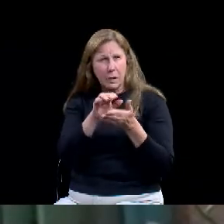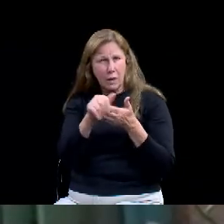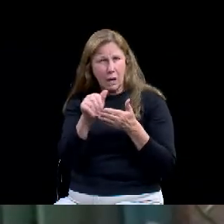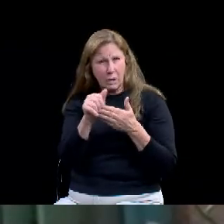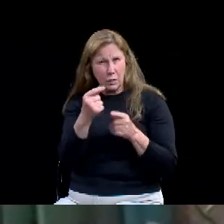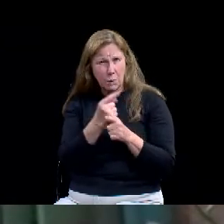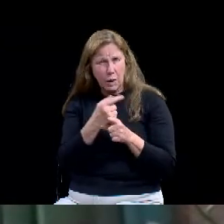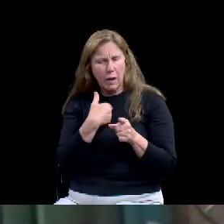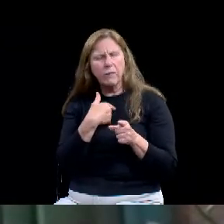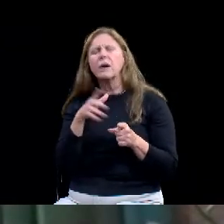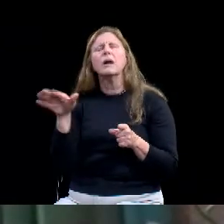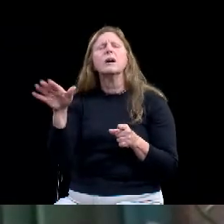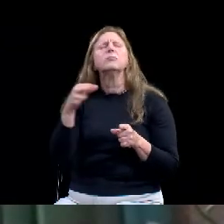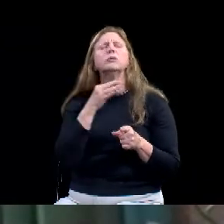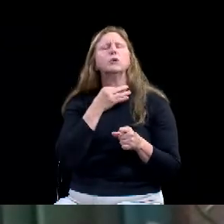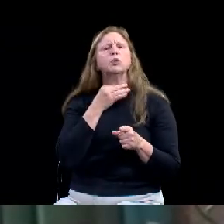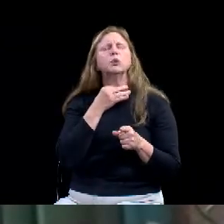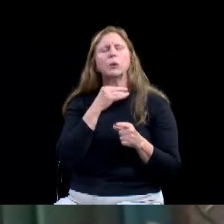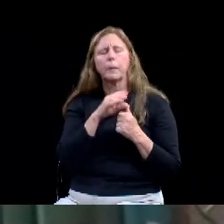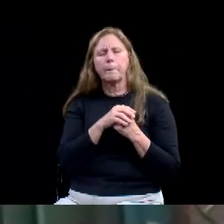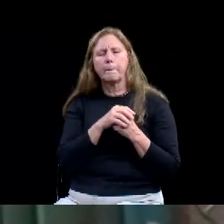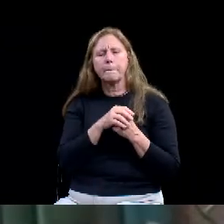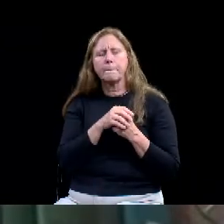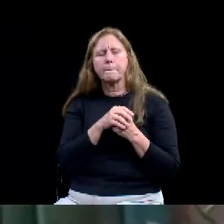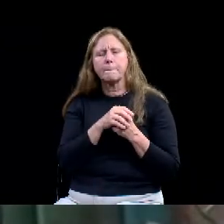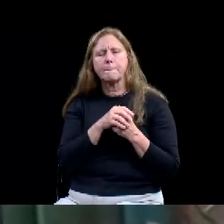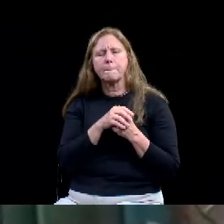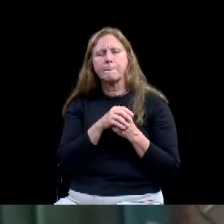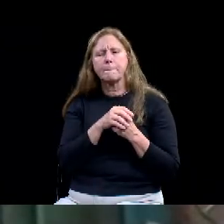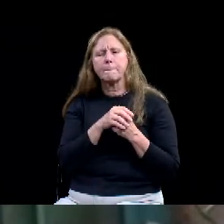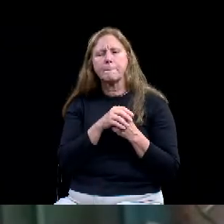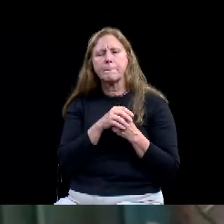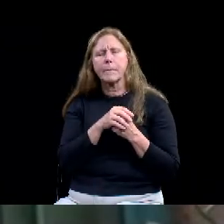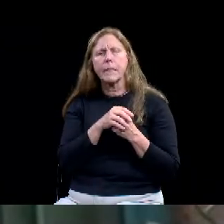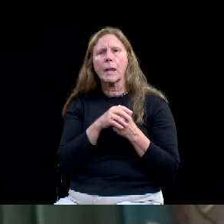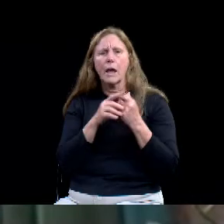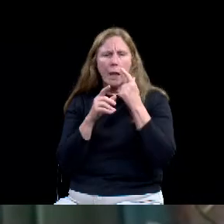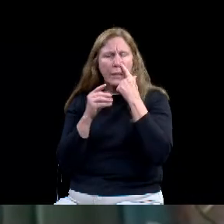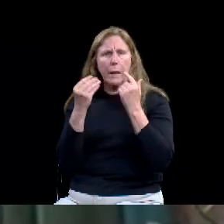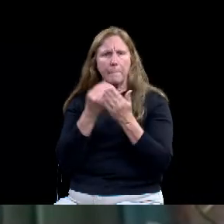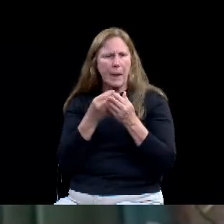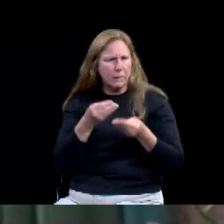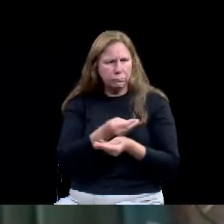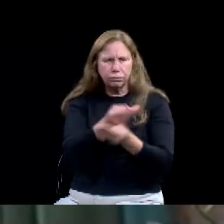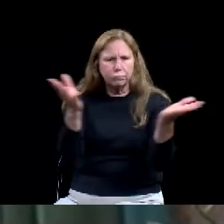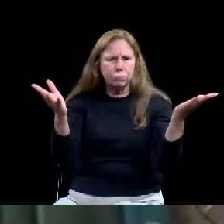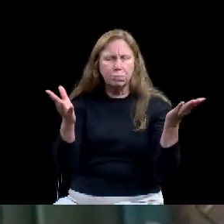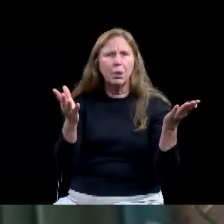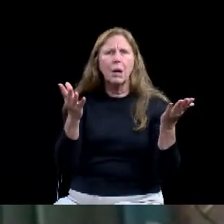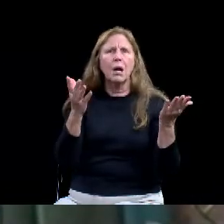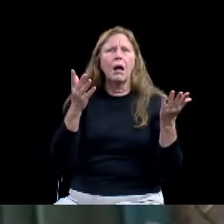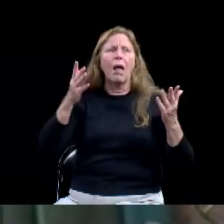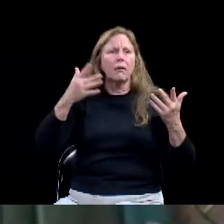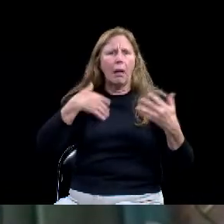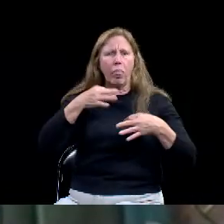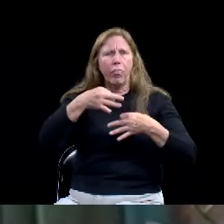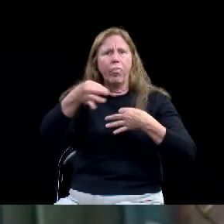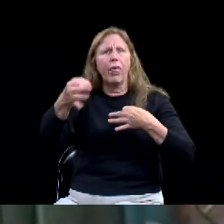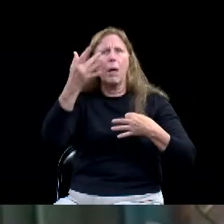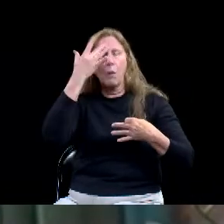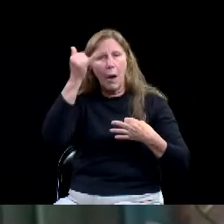it's, I saw that we hired some temporary staff. Do you think it's getting the word out? Do you think it's, uh, people actually meeting the eligibility?